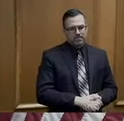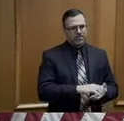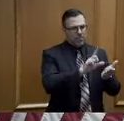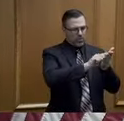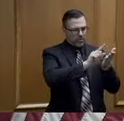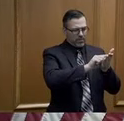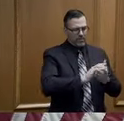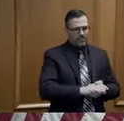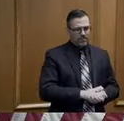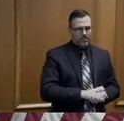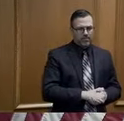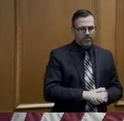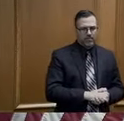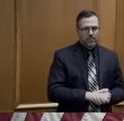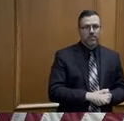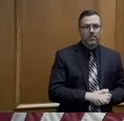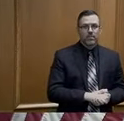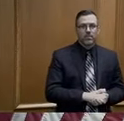Yes.